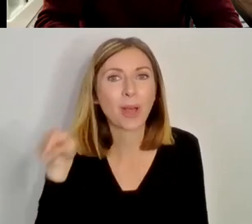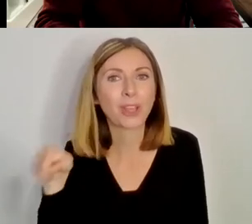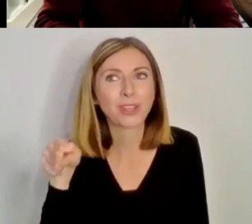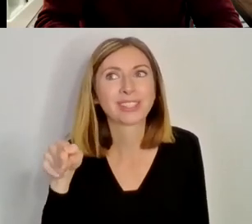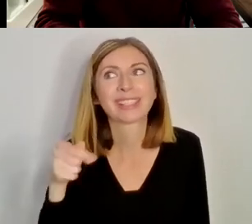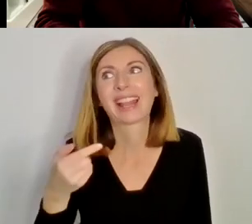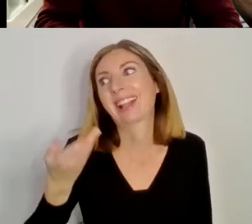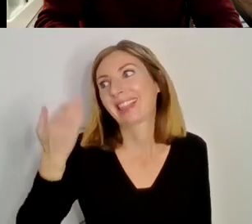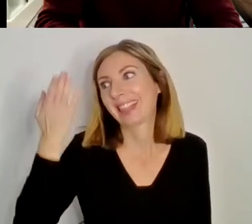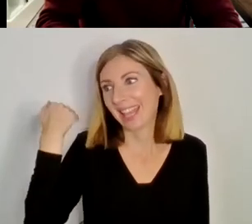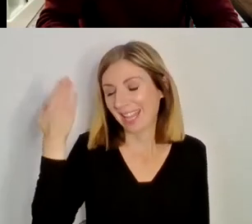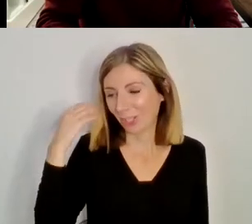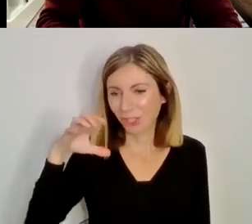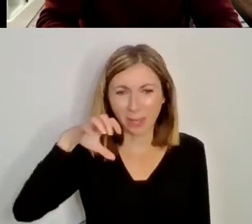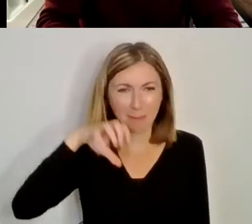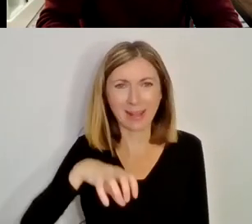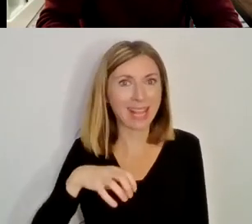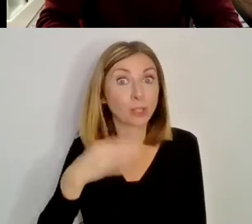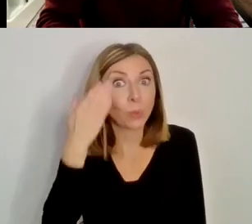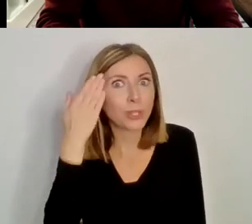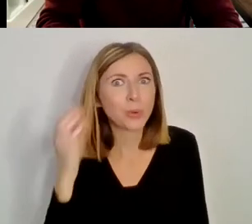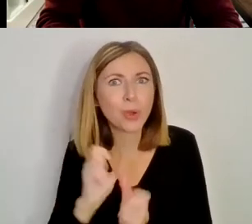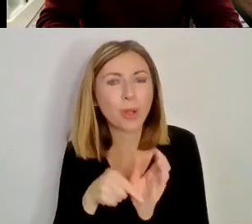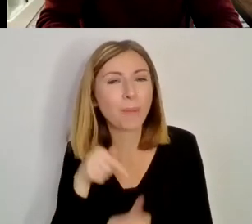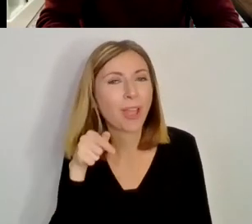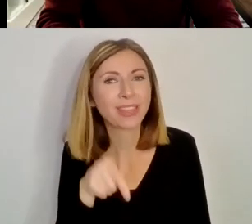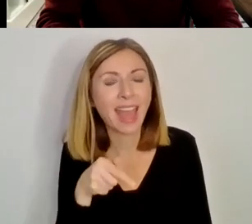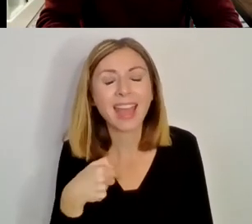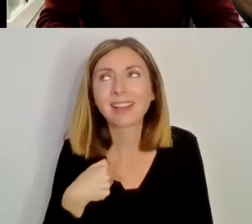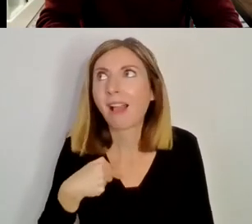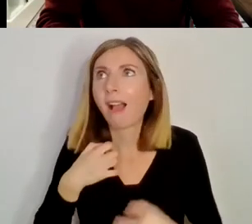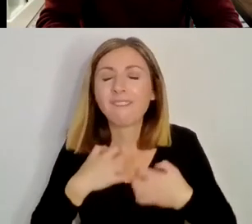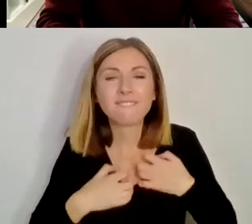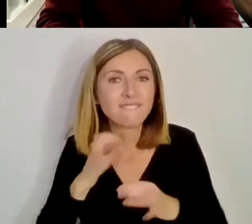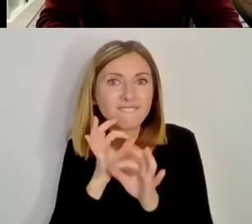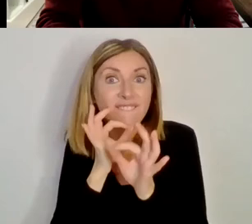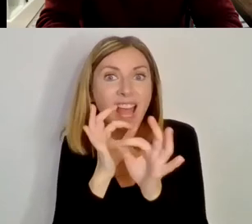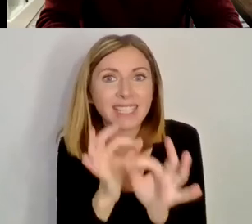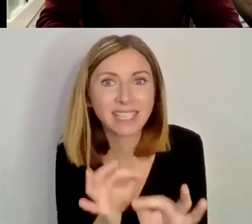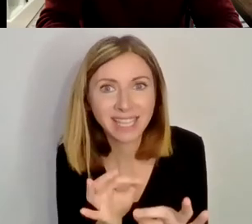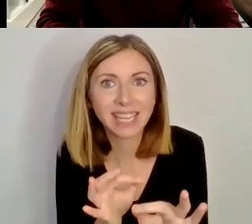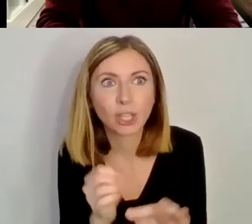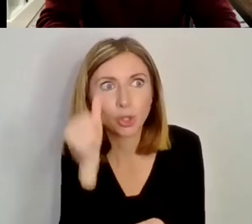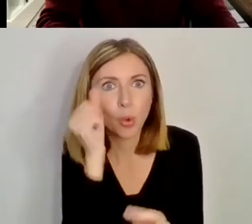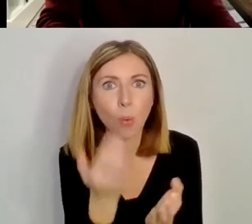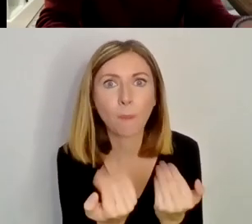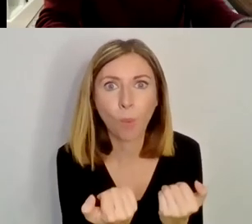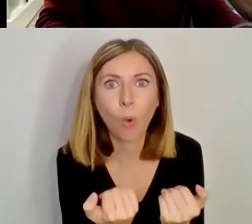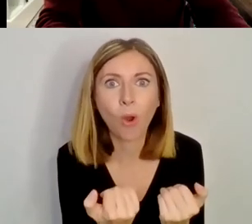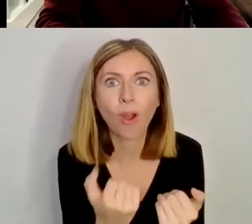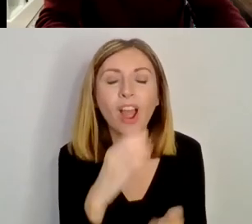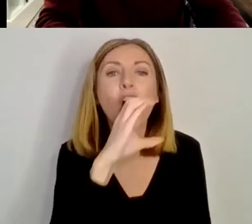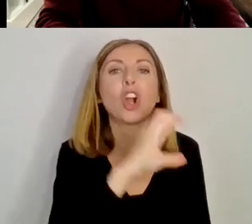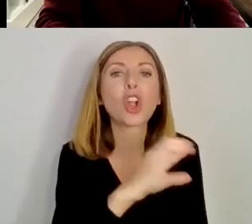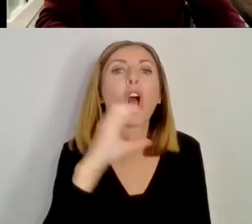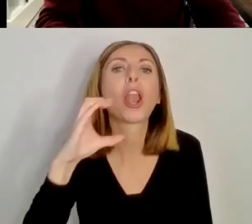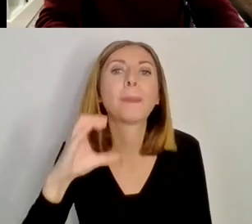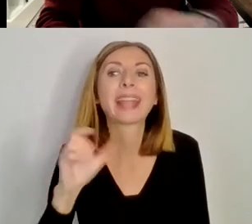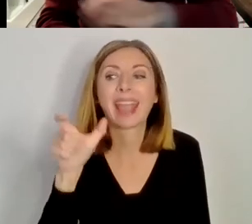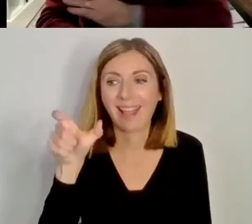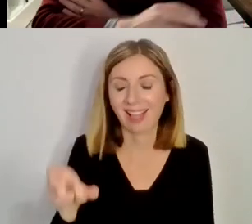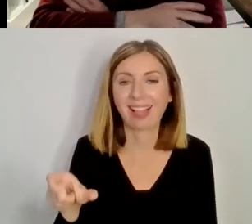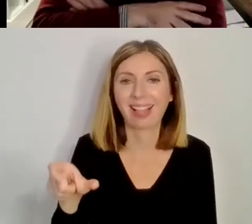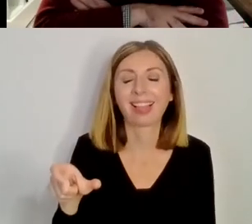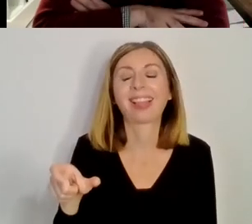ancient place and the true history of the country and that fascinates me. Um, obviously with Colin Kill, there's an awareness